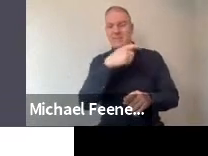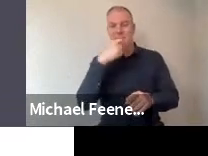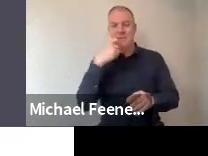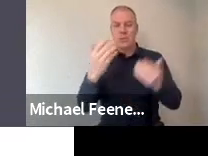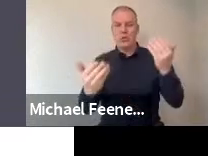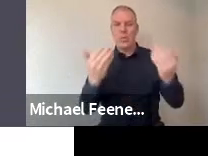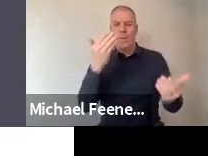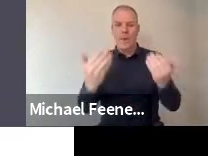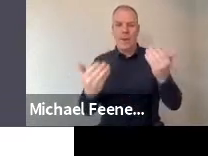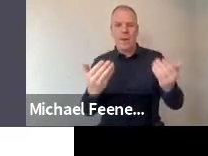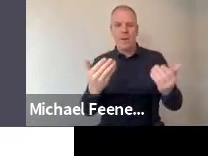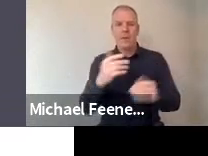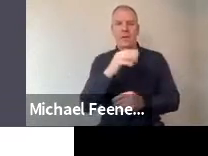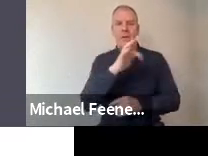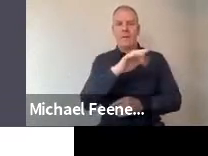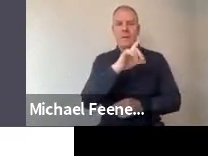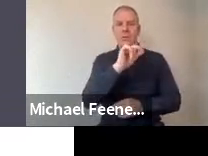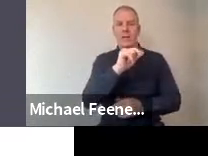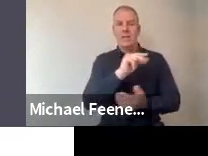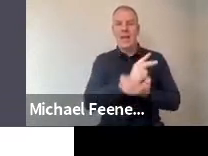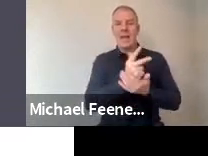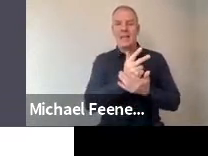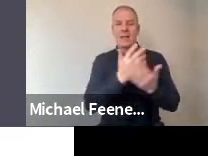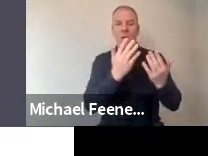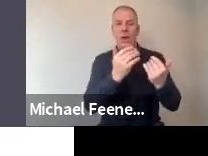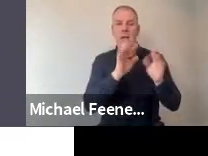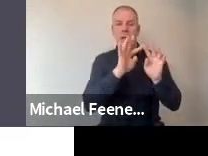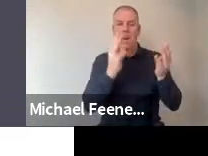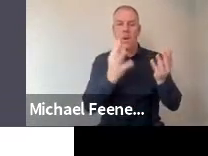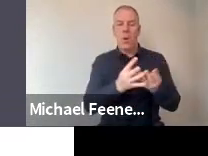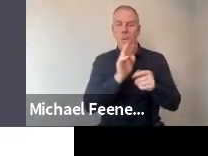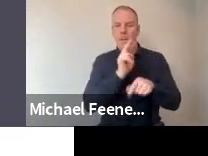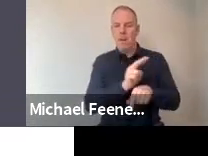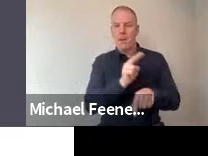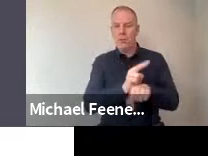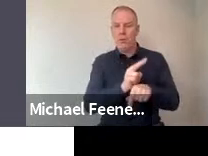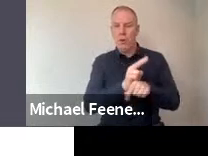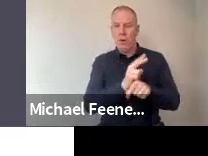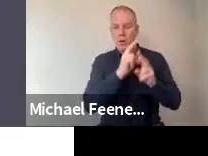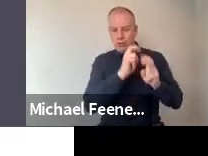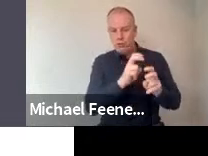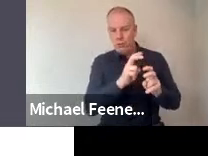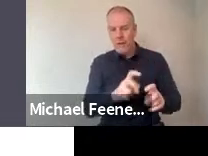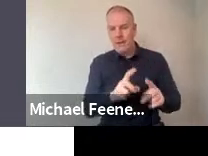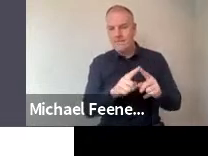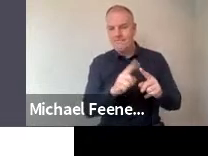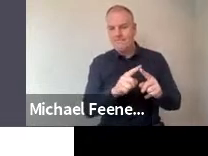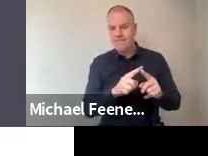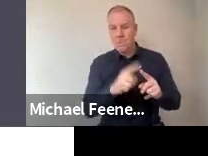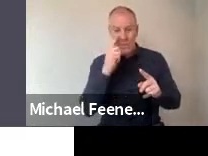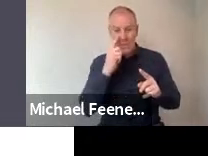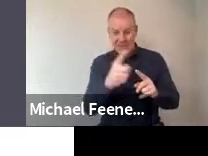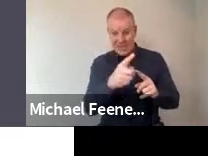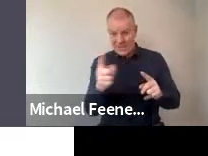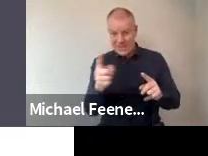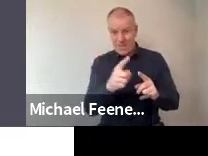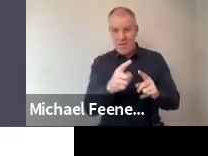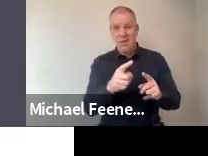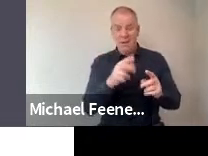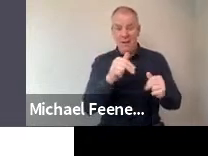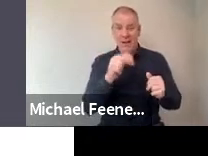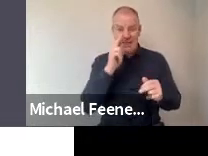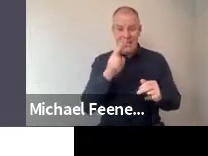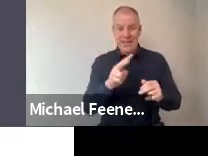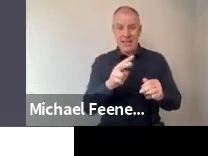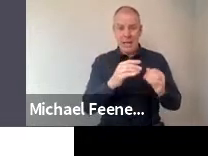comparison with the 2018 Welcome Global Monitor survey. And we can see that there's a pattern of